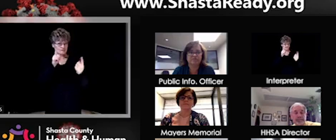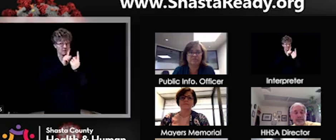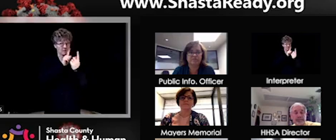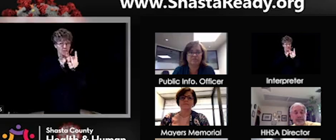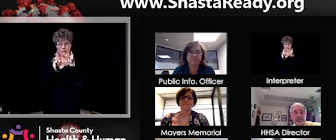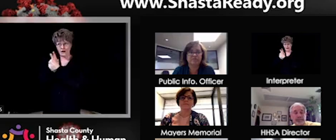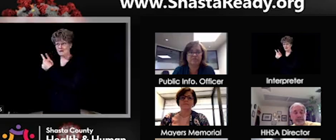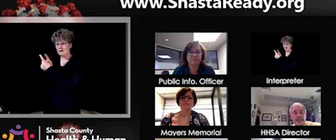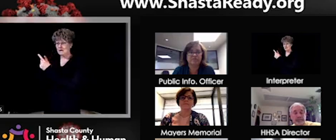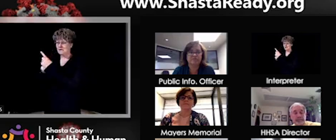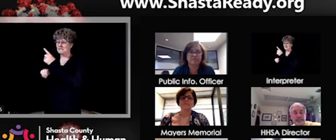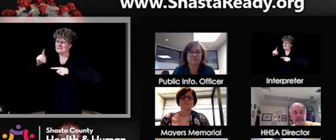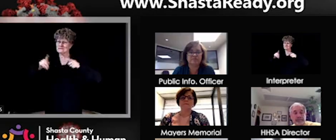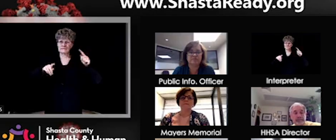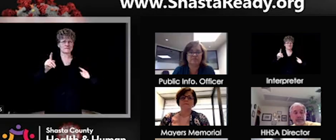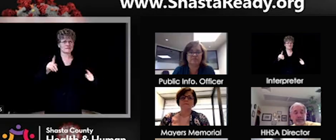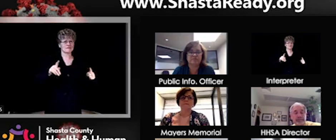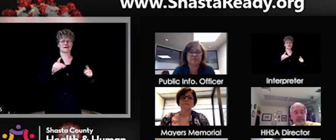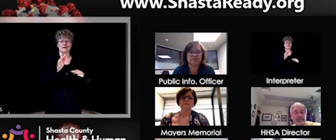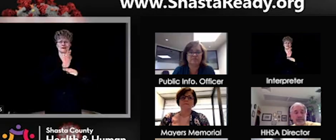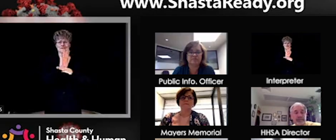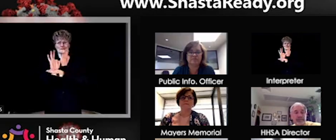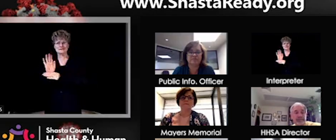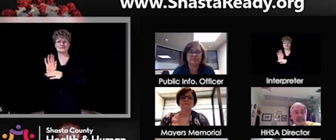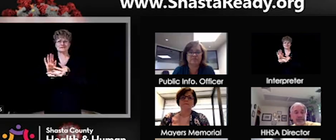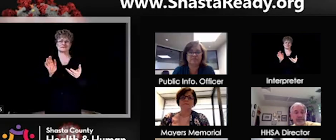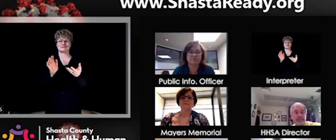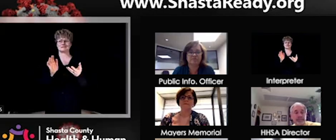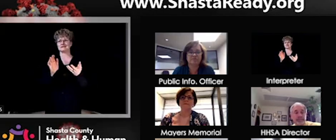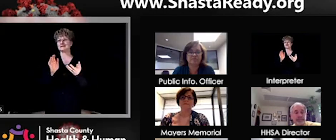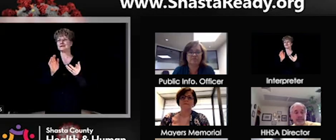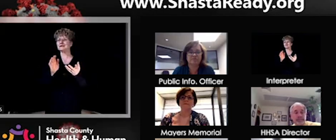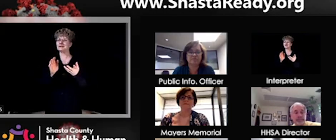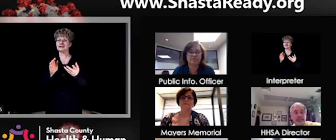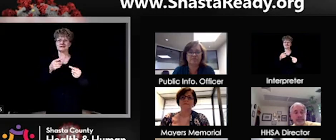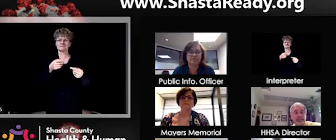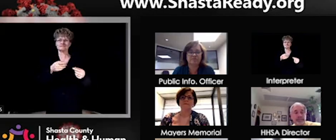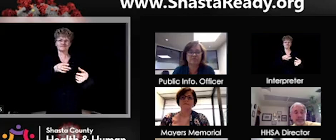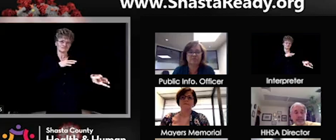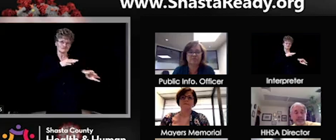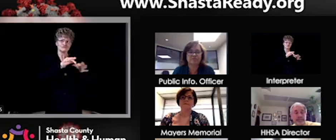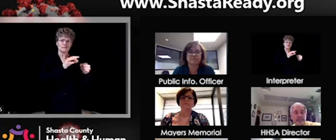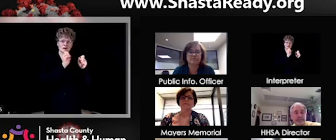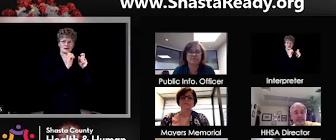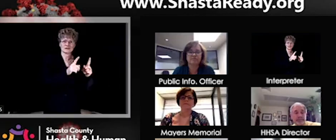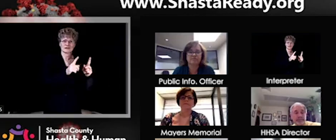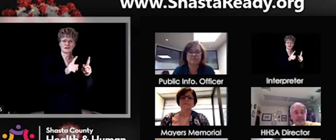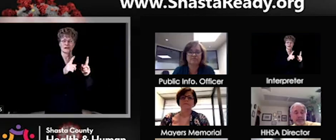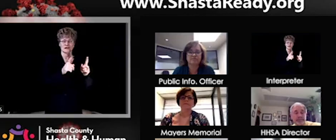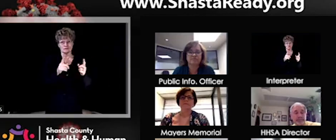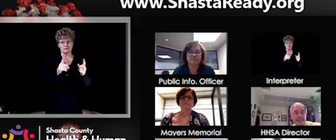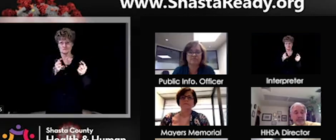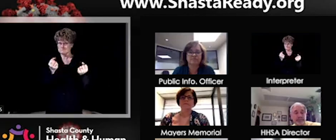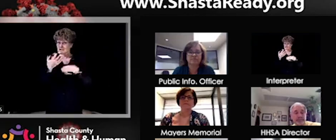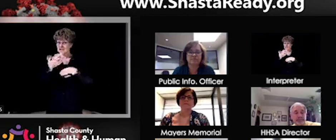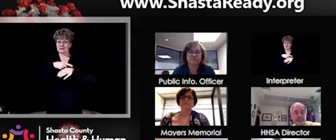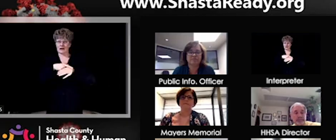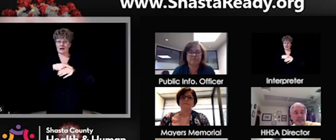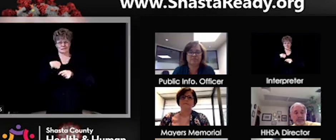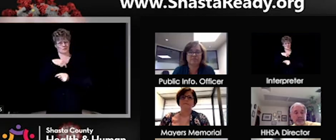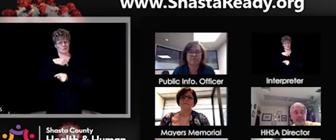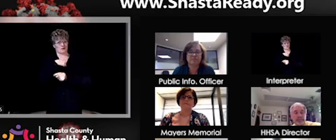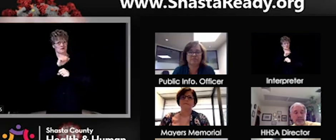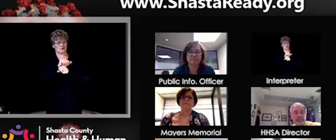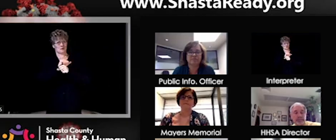with public health, uh, daily. We're in unified command. And so we work, uh, behind the scenes a lot. And a lot of these things